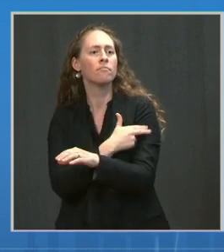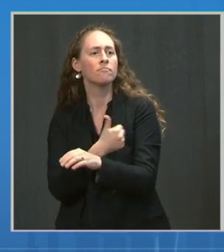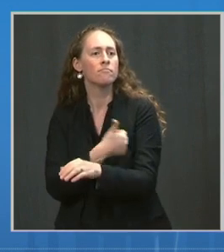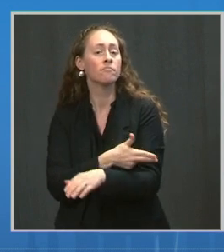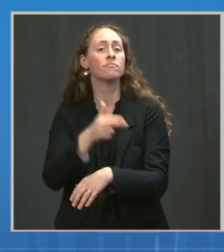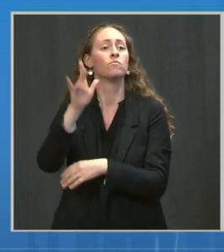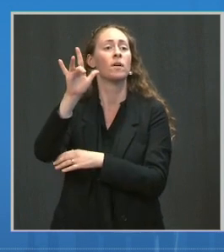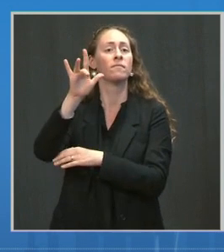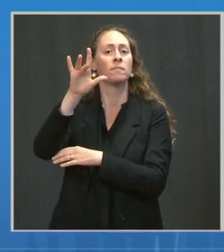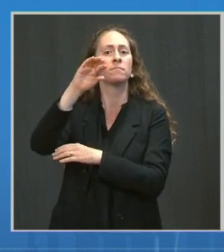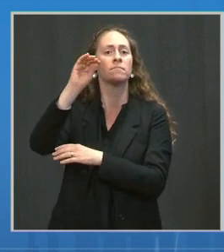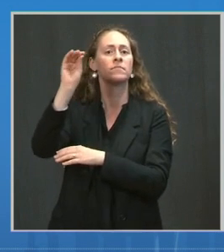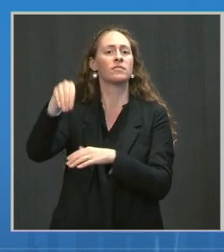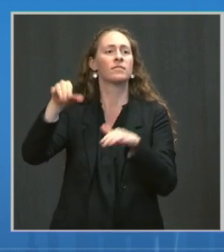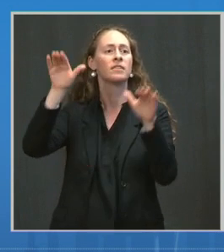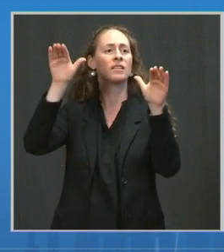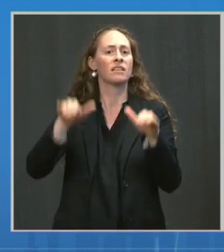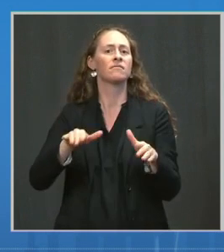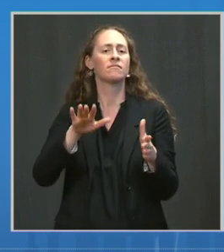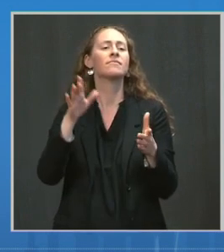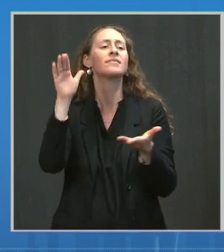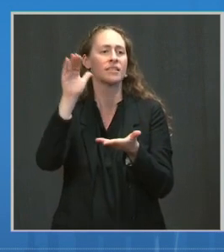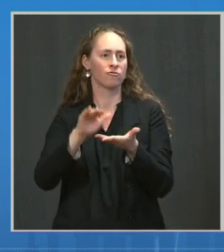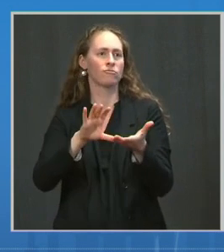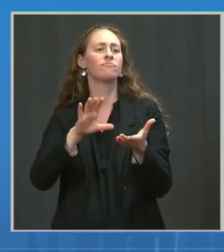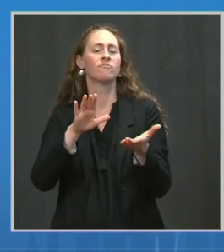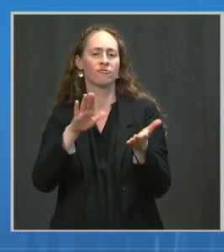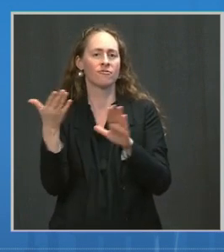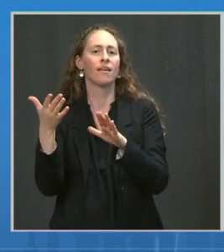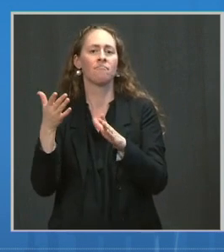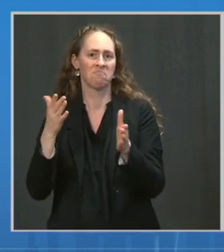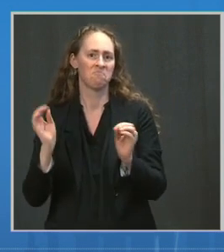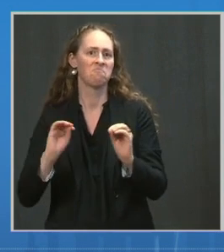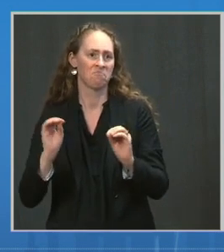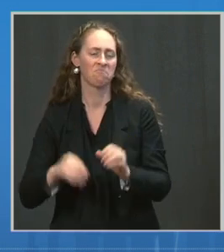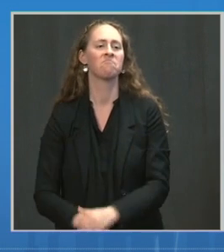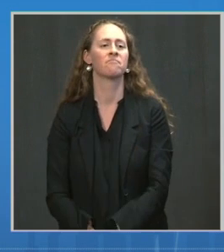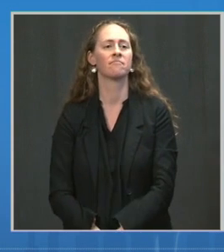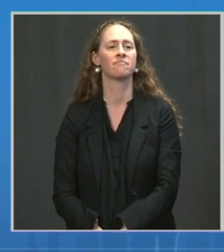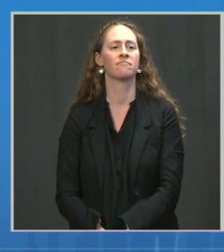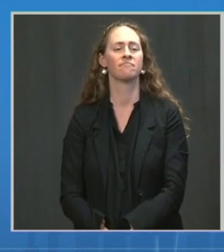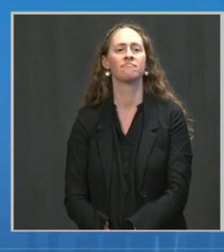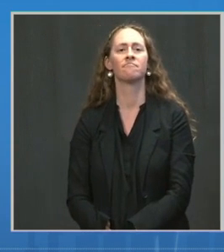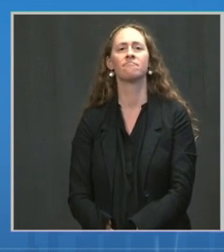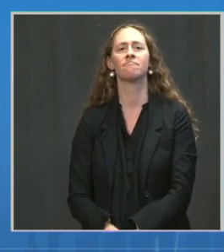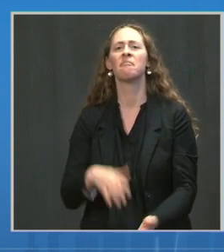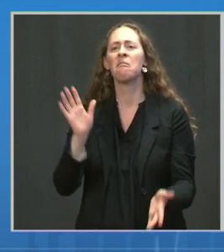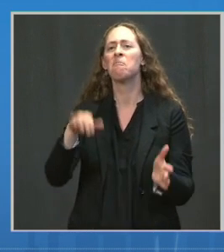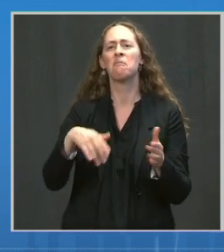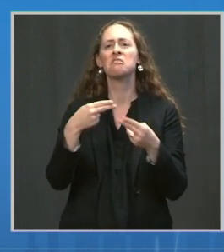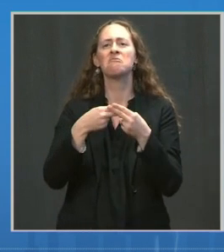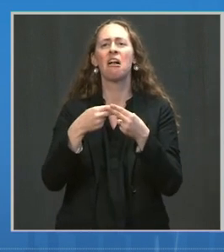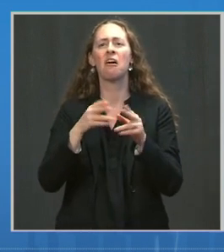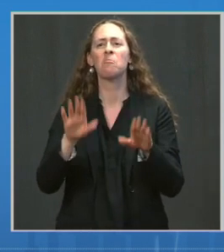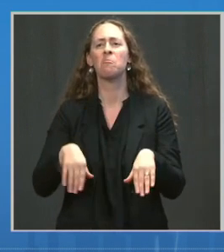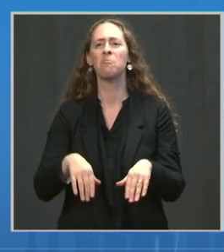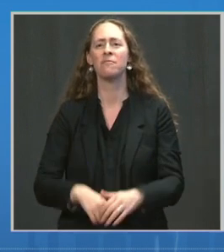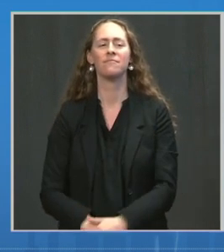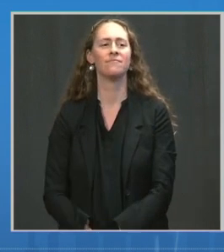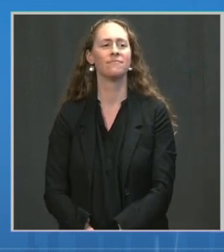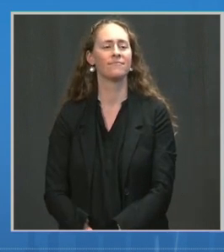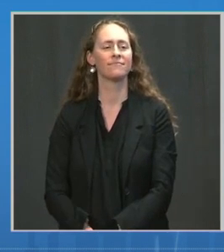infections. Just a couple of comments. We can pass this slide. Go to the next slide, please. The breakthrough